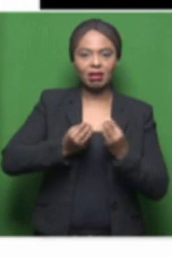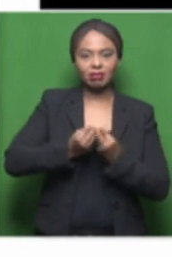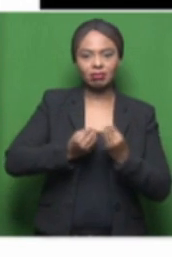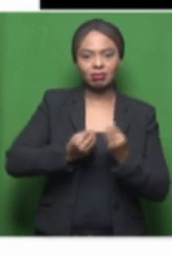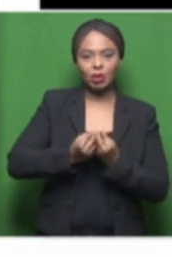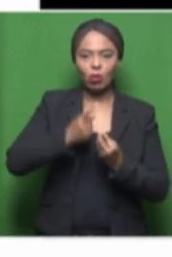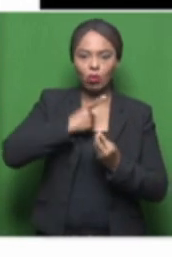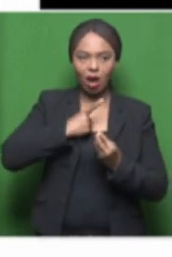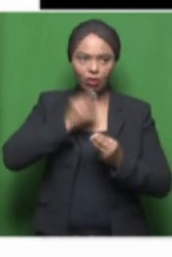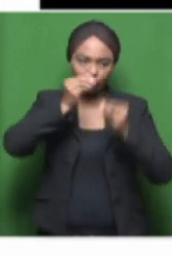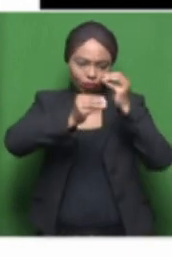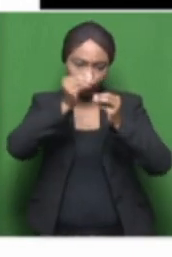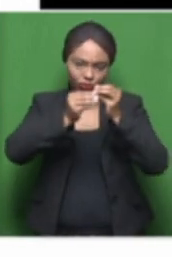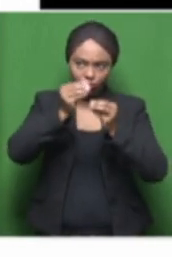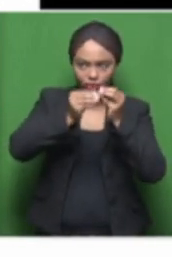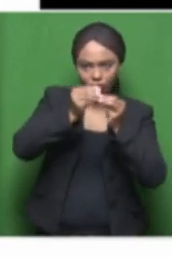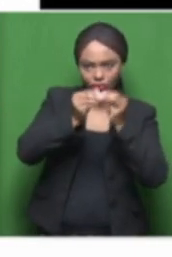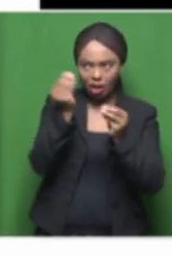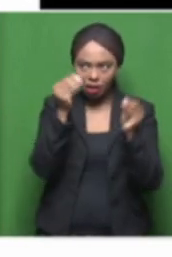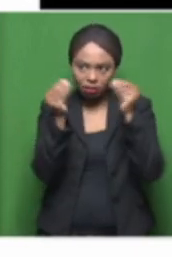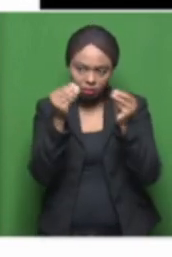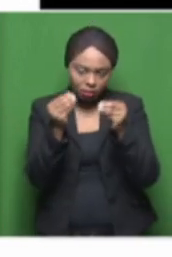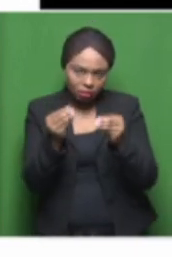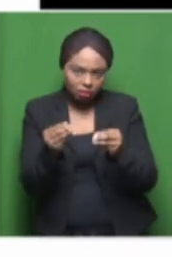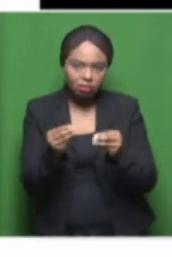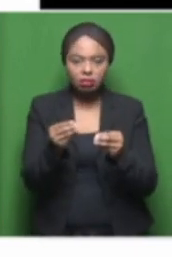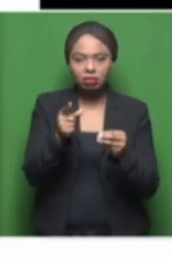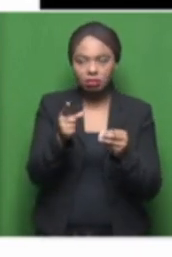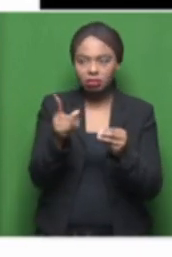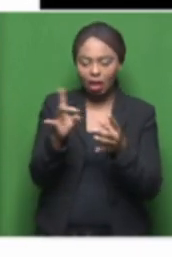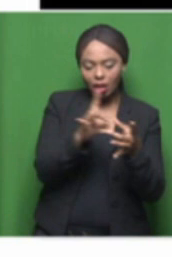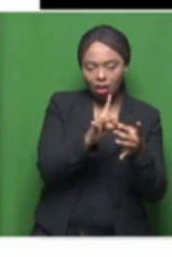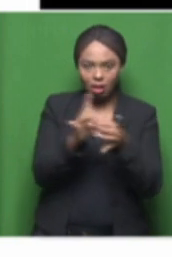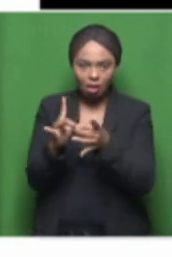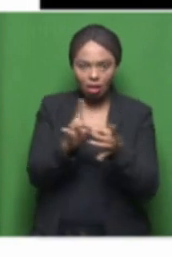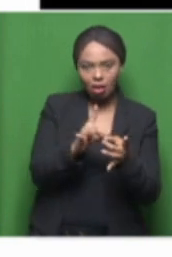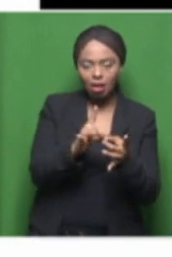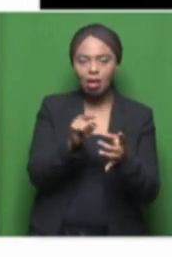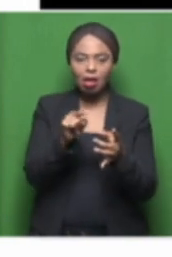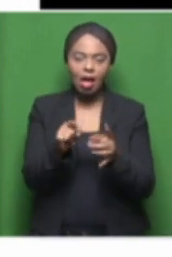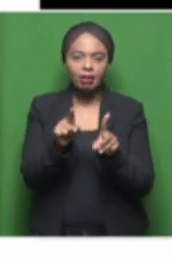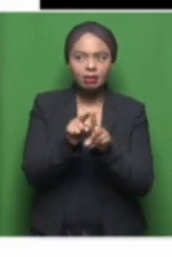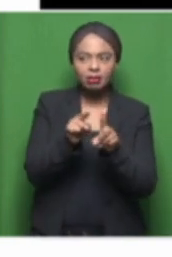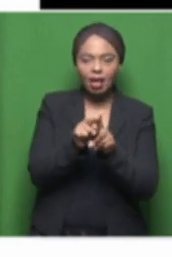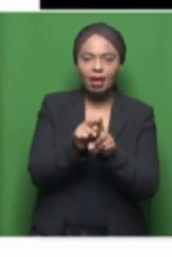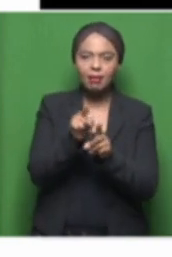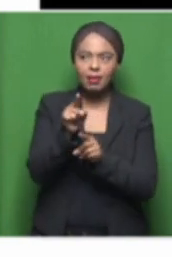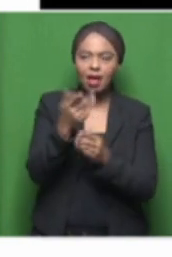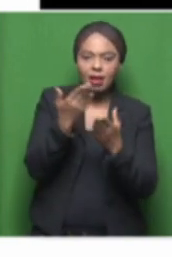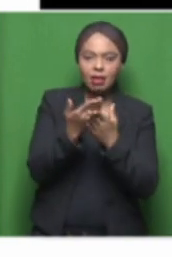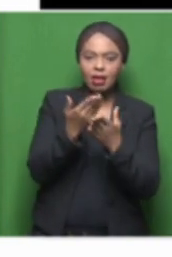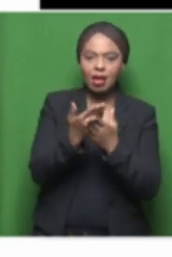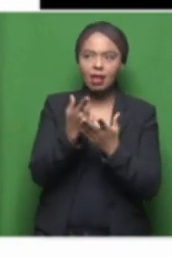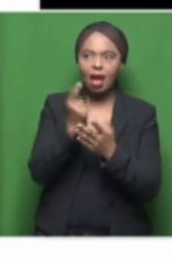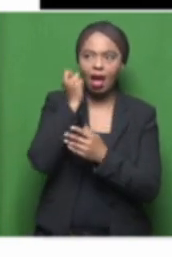works that, uh, gel with each other, to create works that, um, you know, that adhere to one theme.